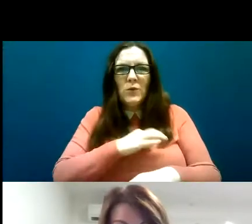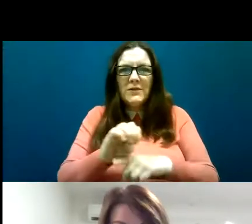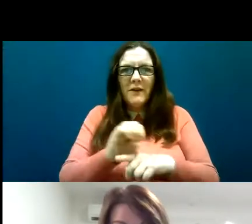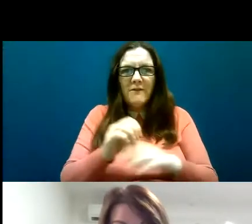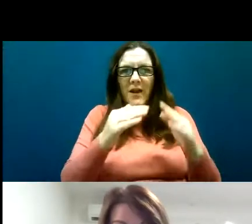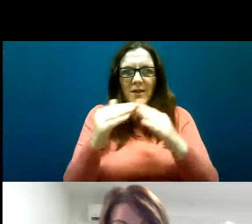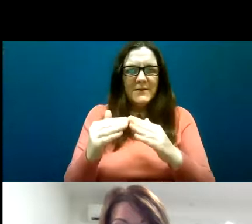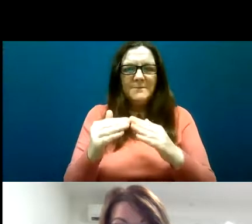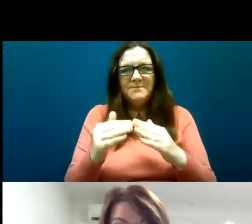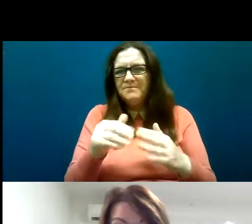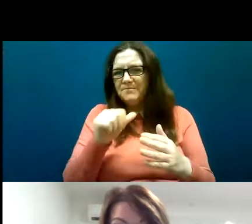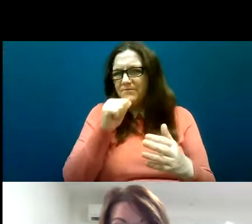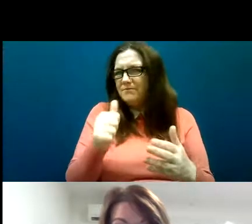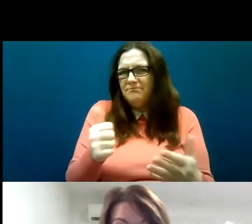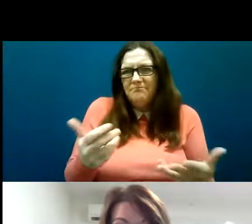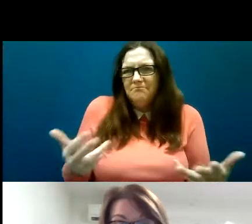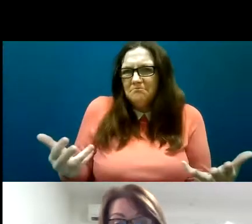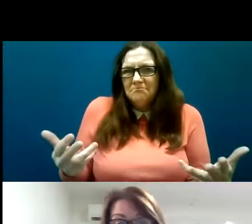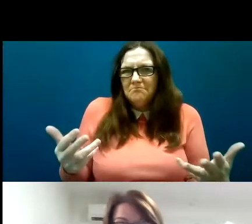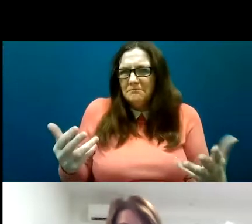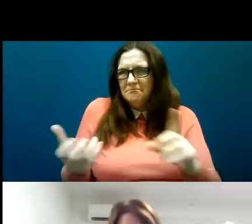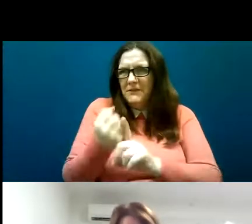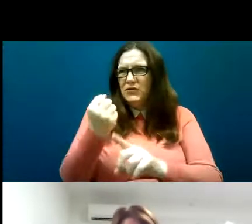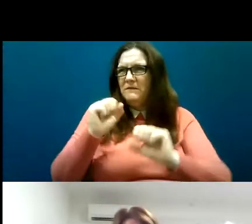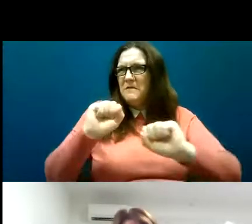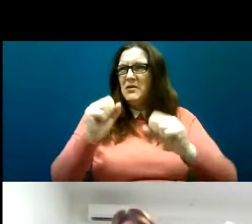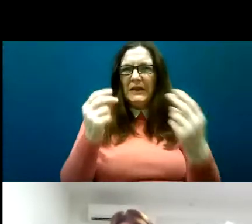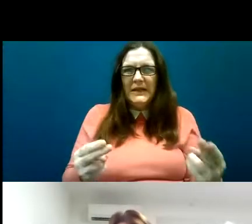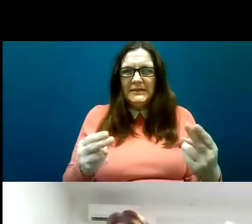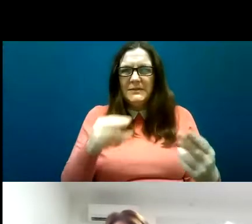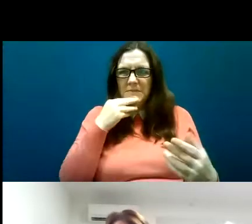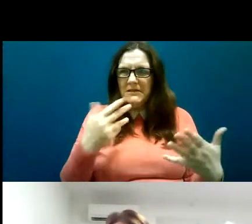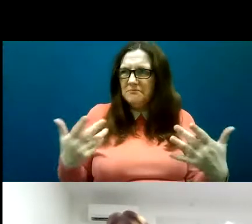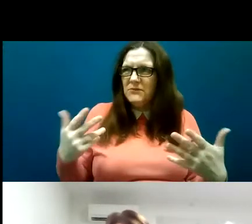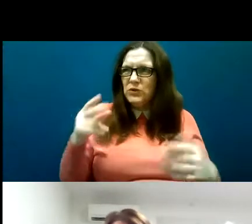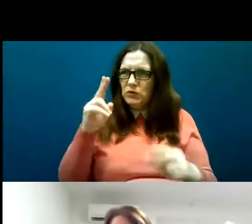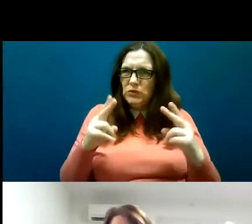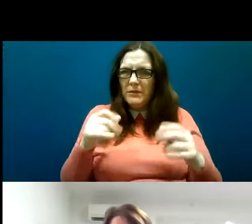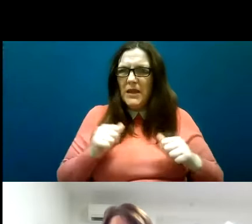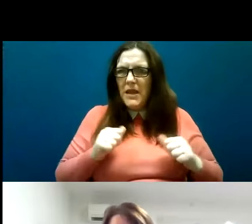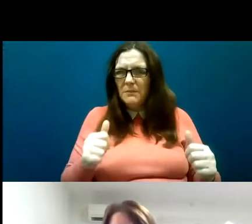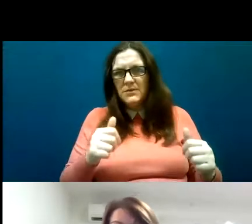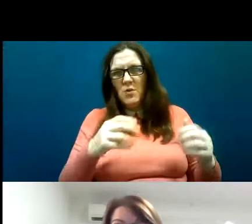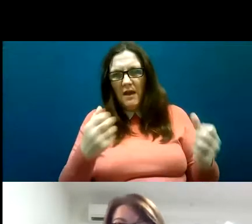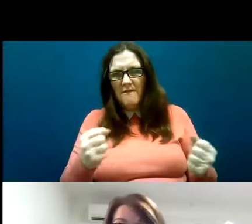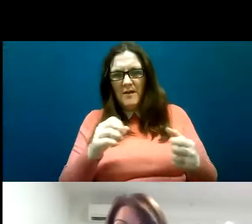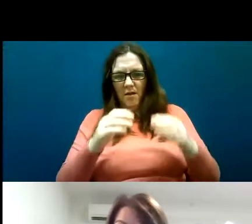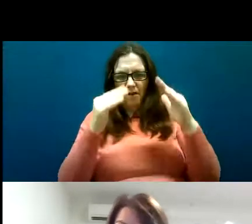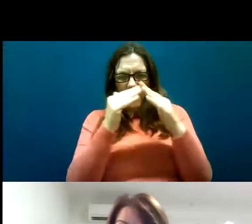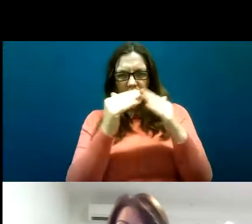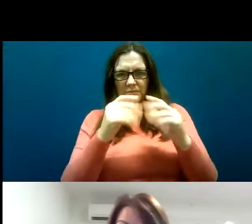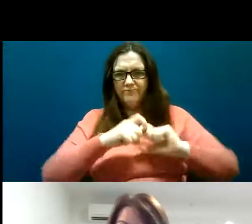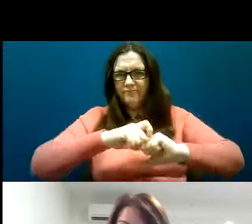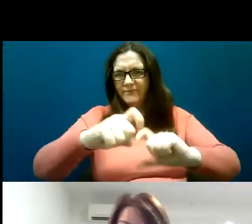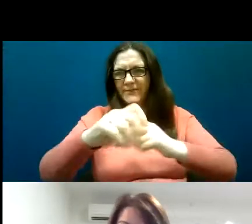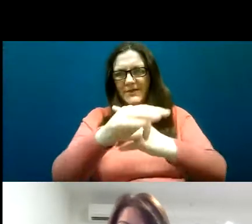meet the needs of people or presenting major inconveniences to people in that house. And we'll see that